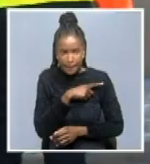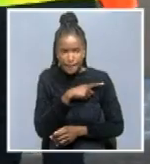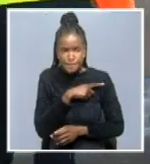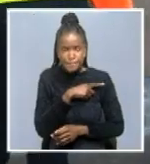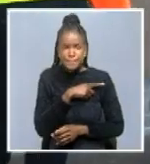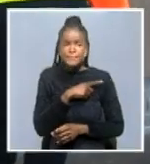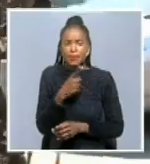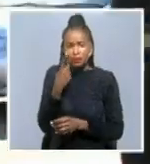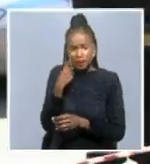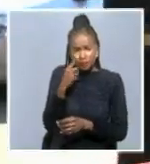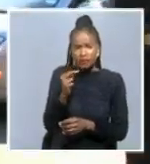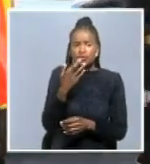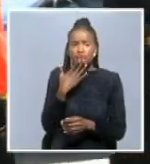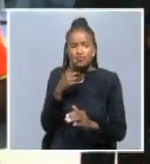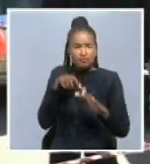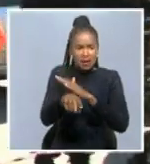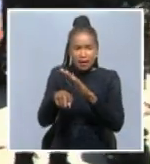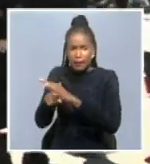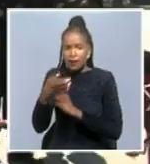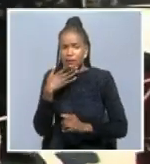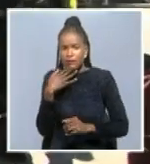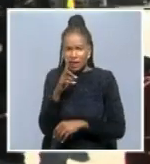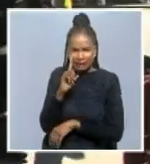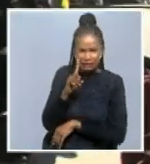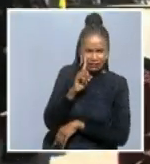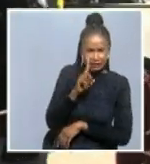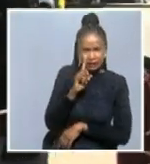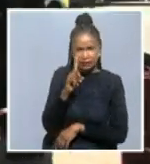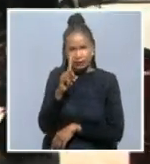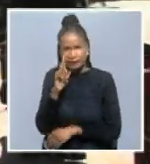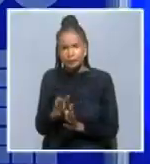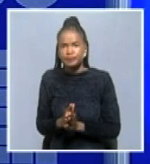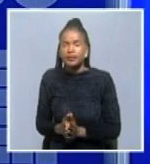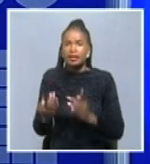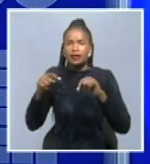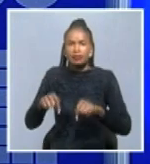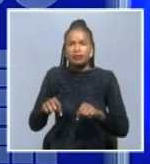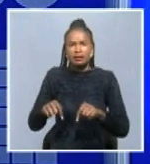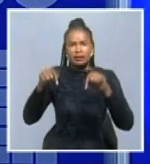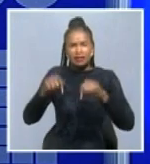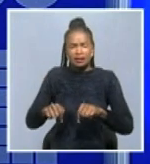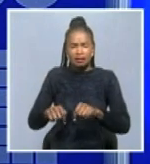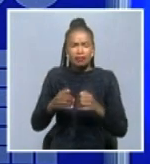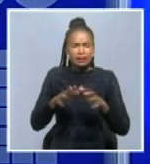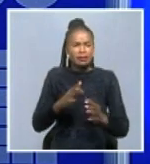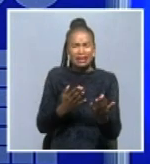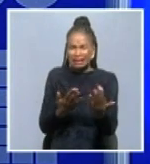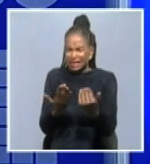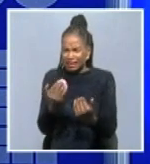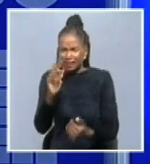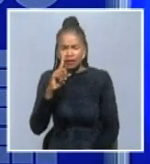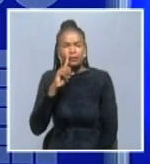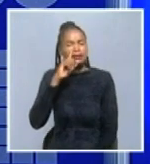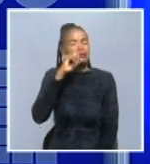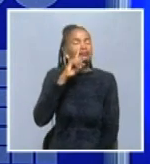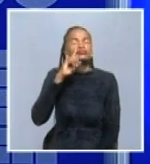in and out of those areas. Now, the targeted testing exercise started in Welfers Bay already last week.